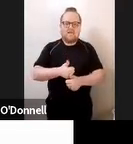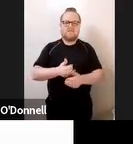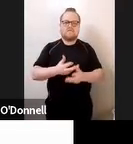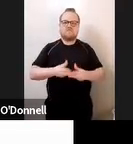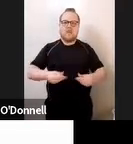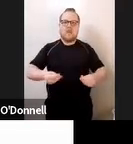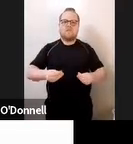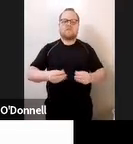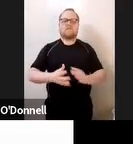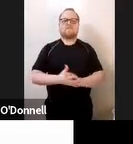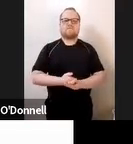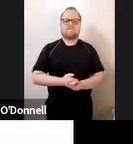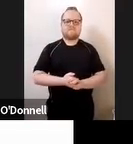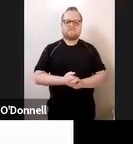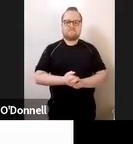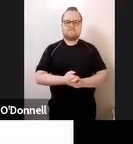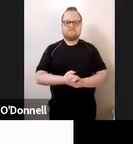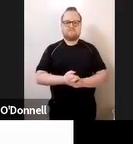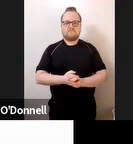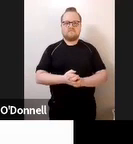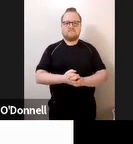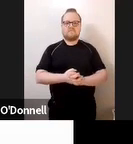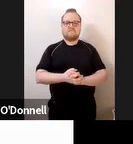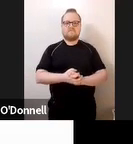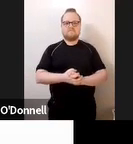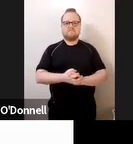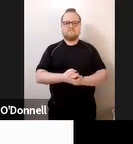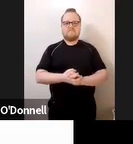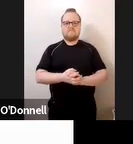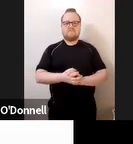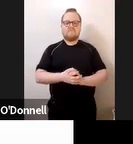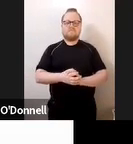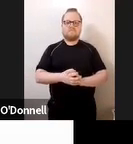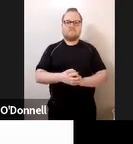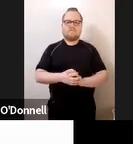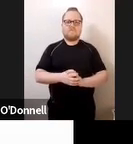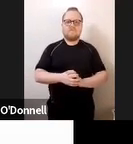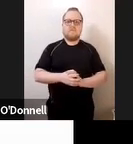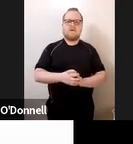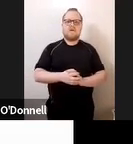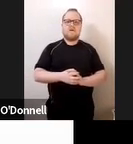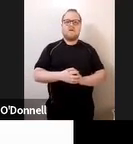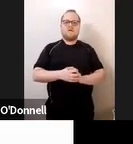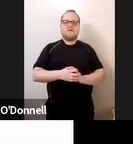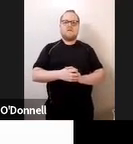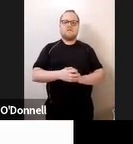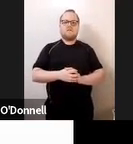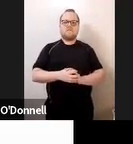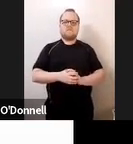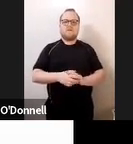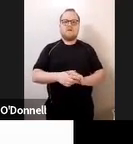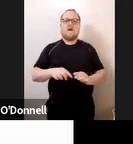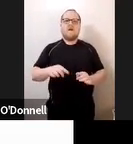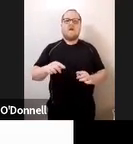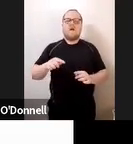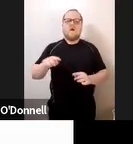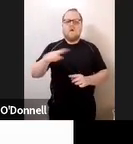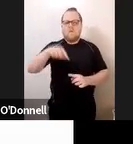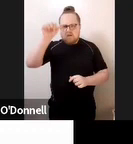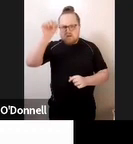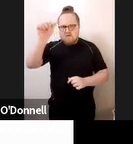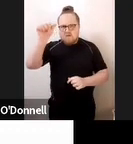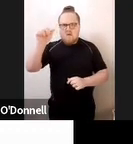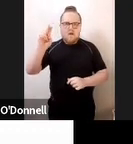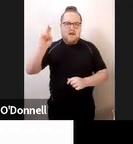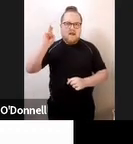know is that deafblind children are touched more than societal norms. And they become used